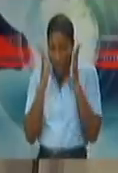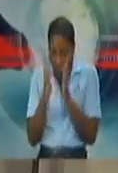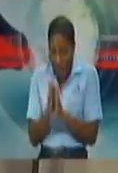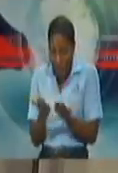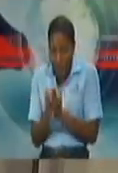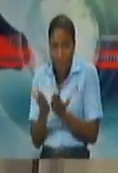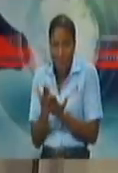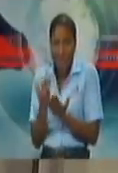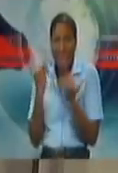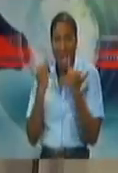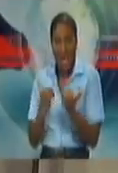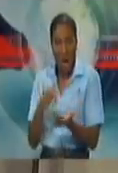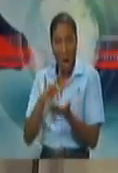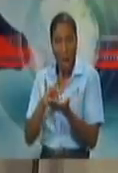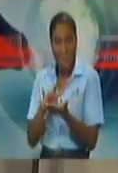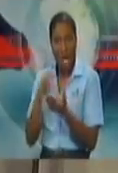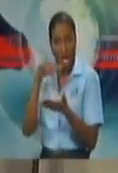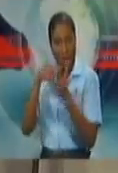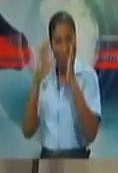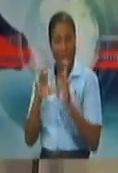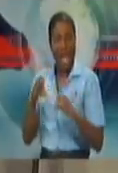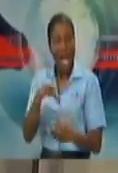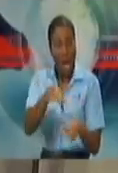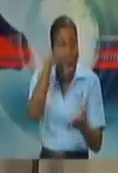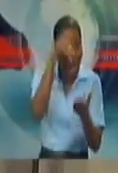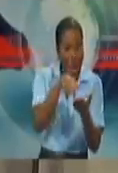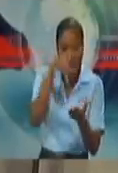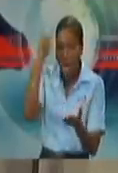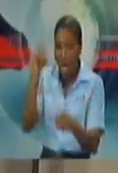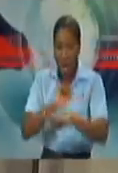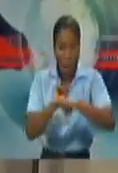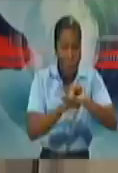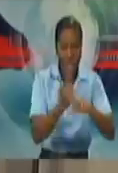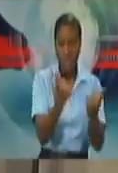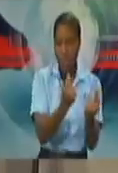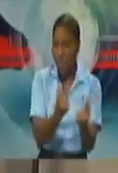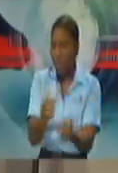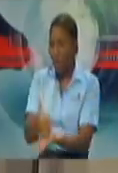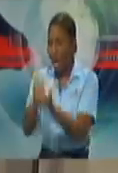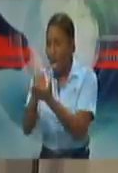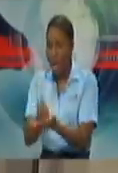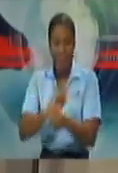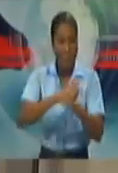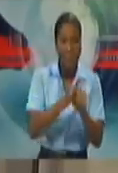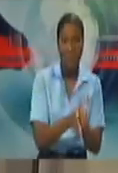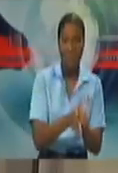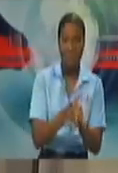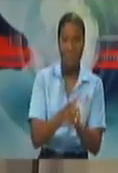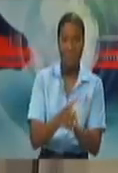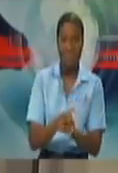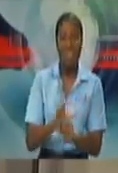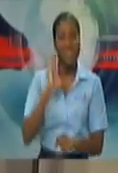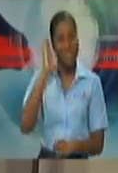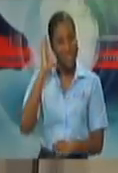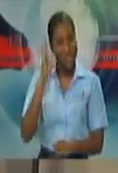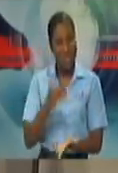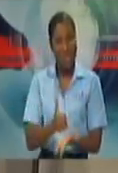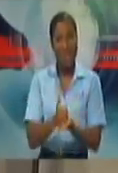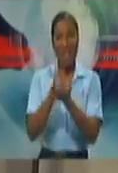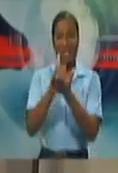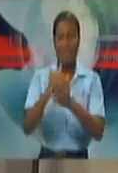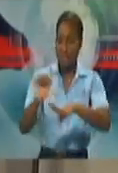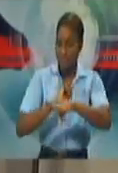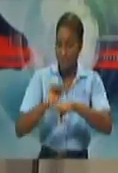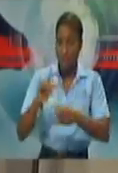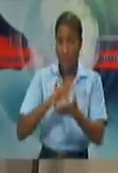now, so we have taken that decision to go to the third-year medical students to take on 50, have them trained